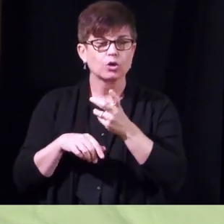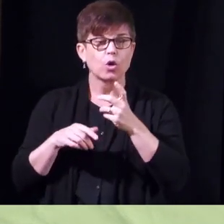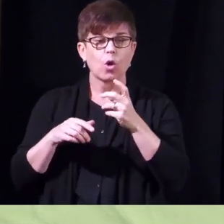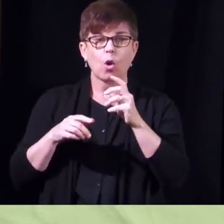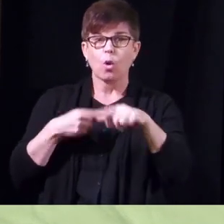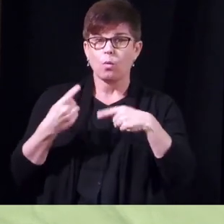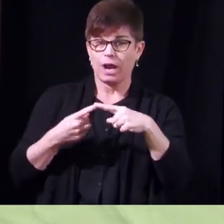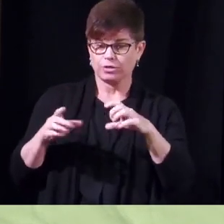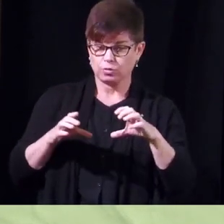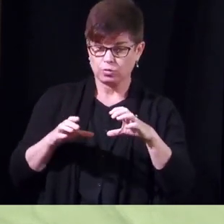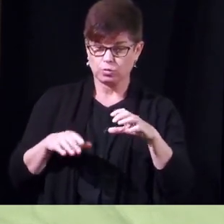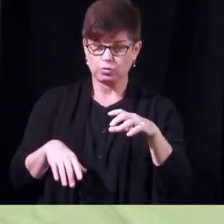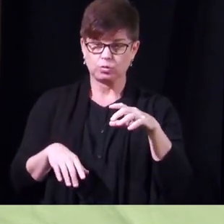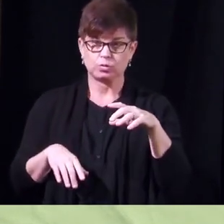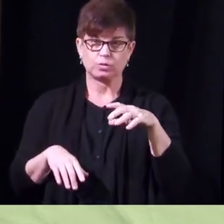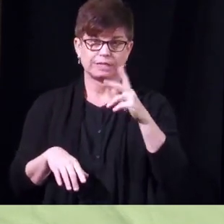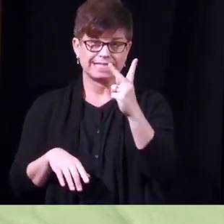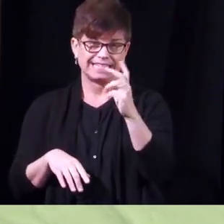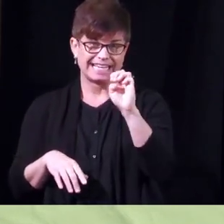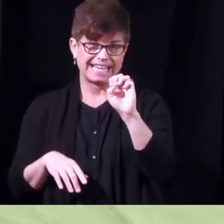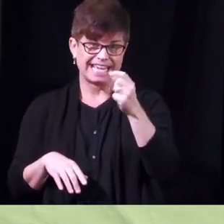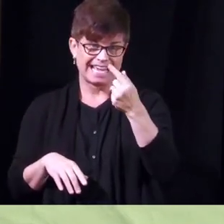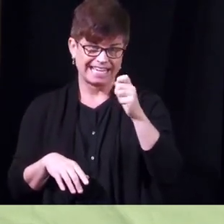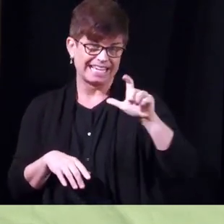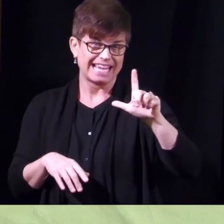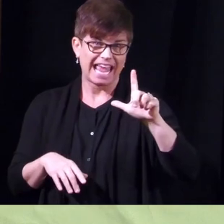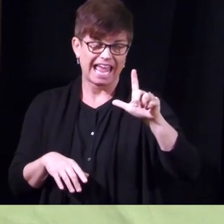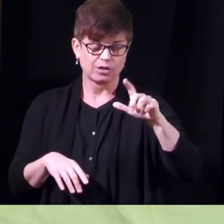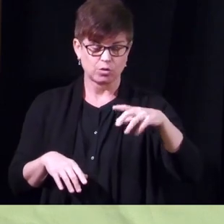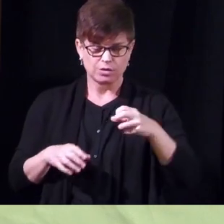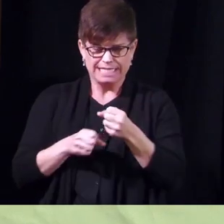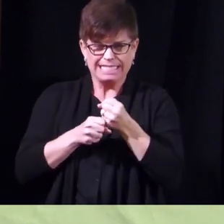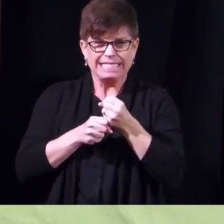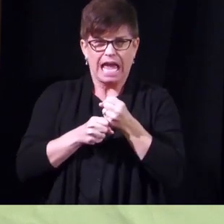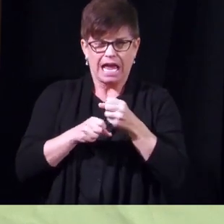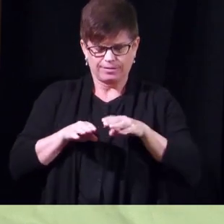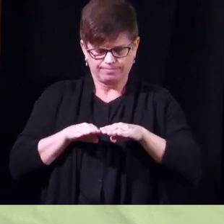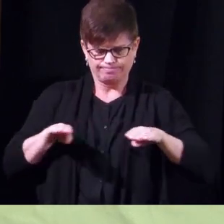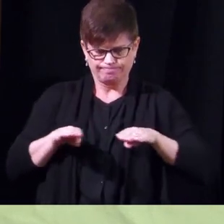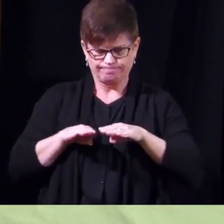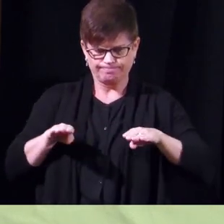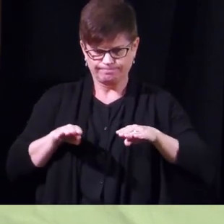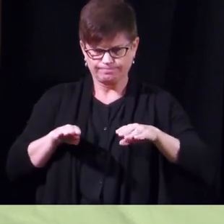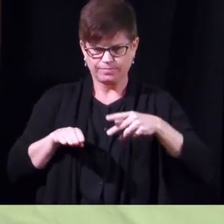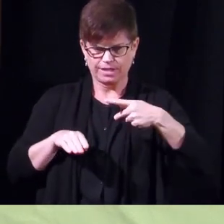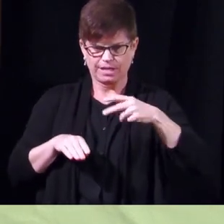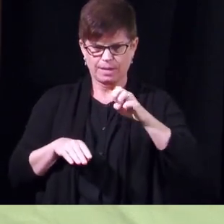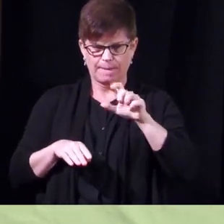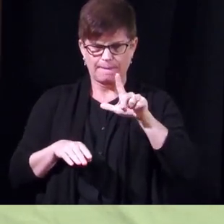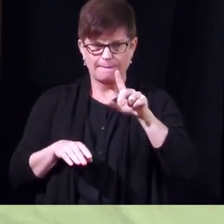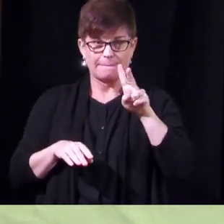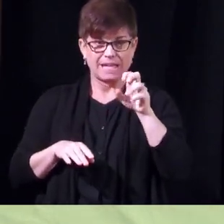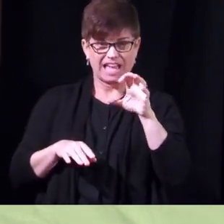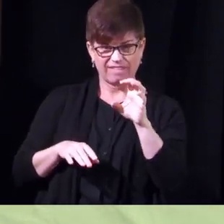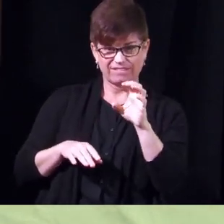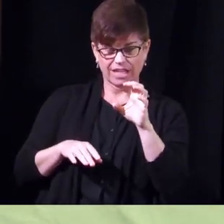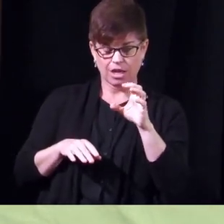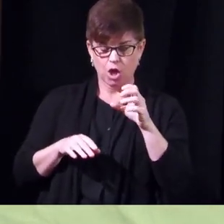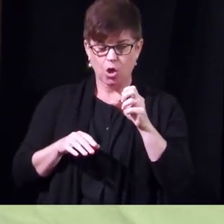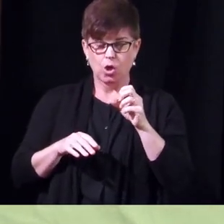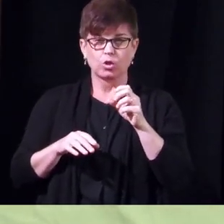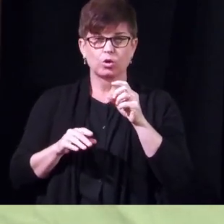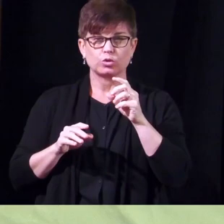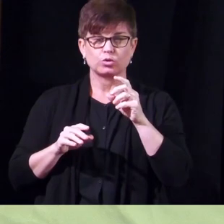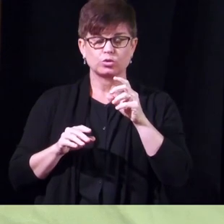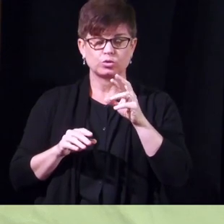kegel exercise you're tightening your pelvic floor there's a reflex that tells the bladder to shut up there's a reflex that tells the